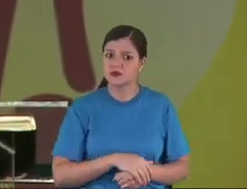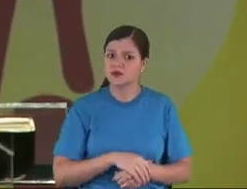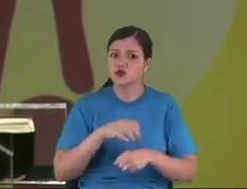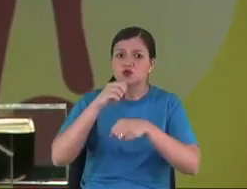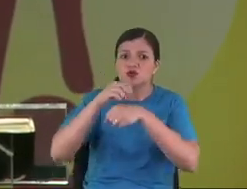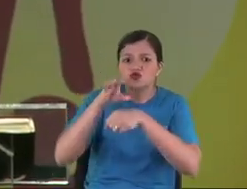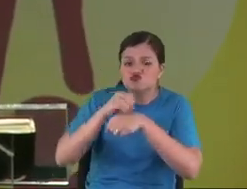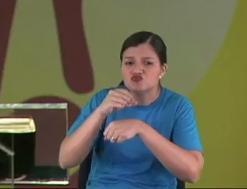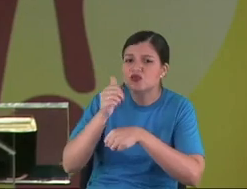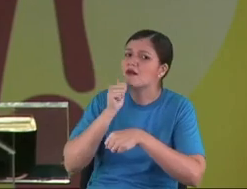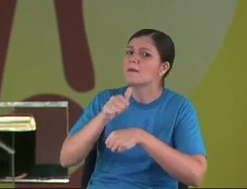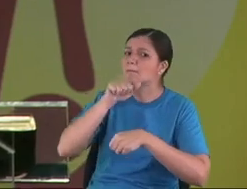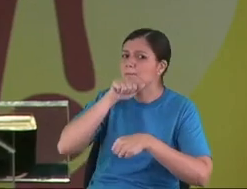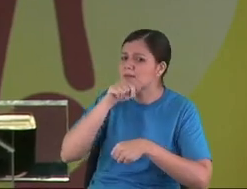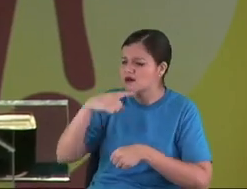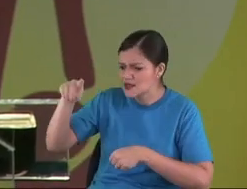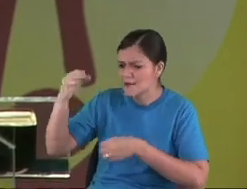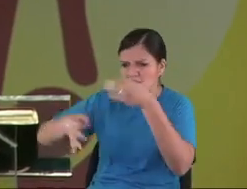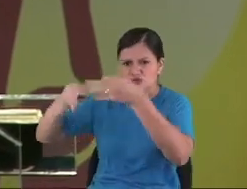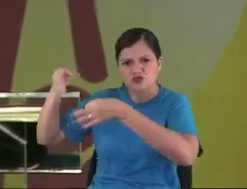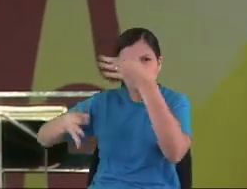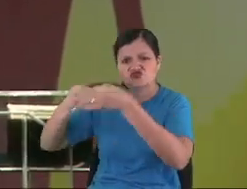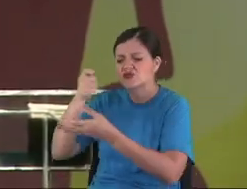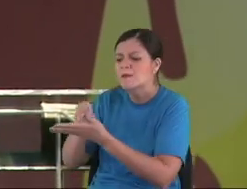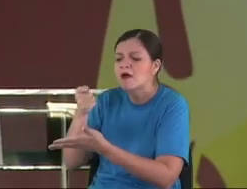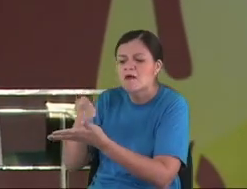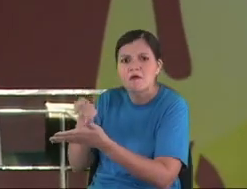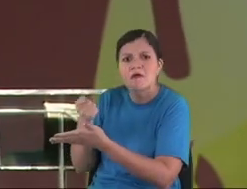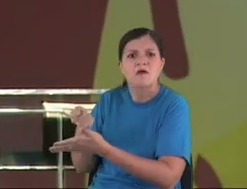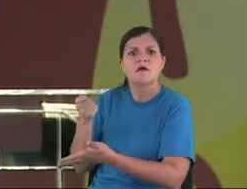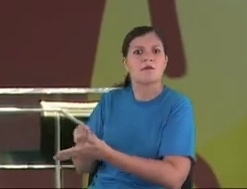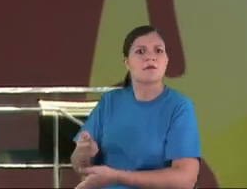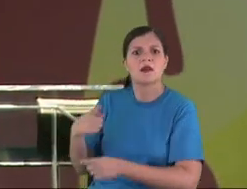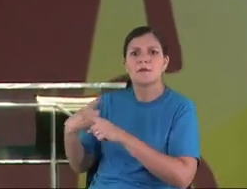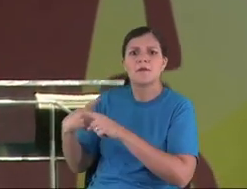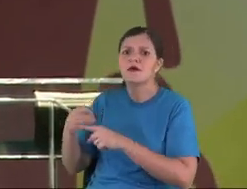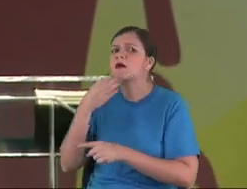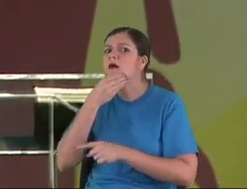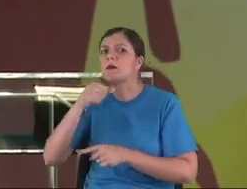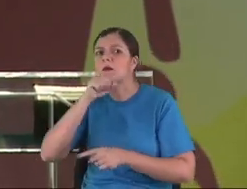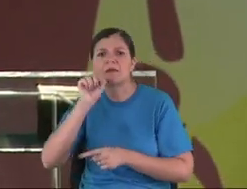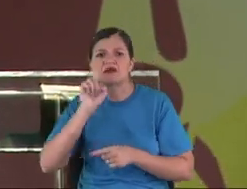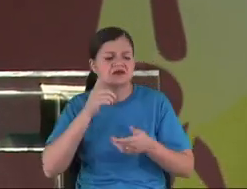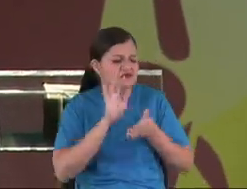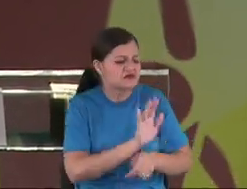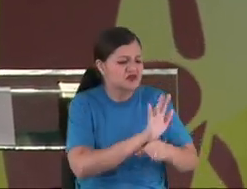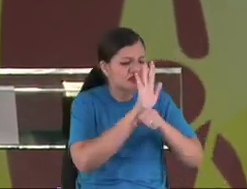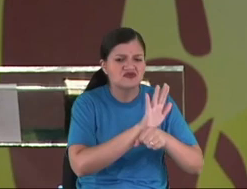I had, I talked to her, hey, go to the law, go to the, looking for a lawyer.